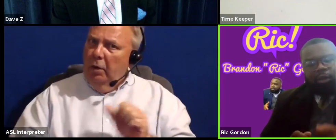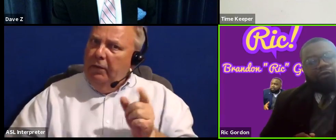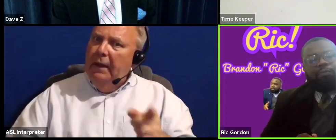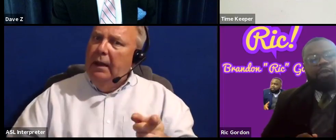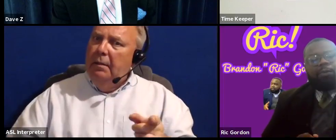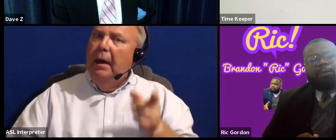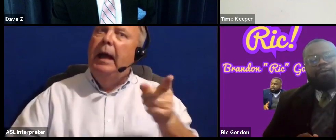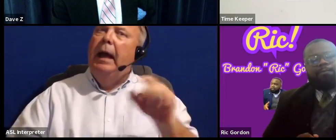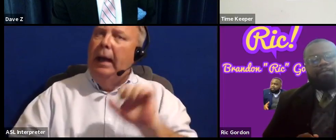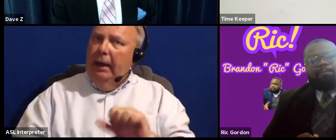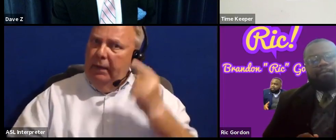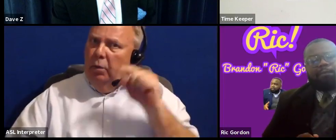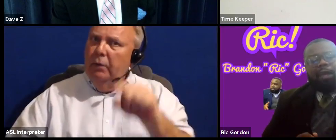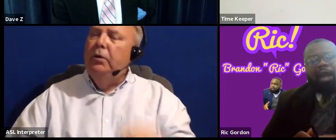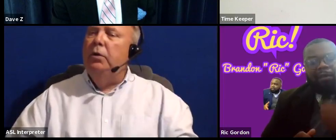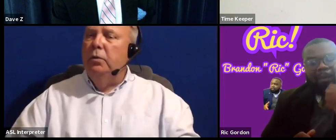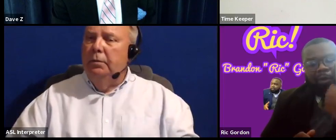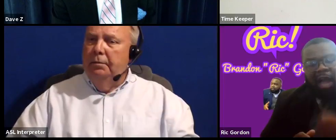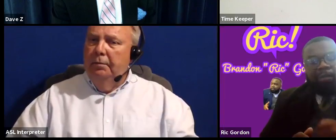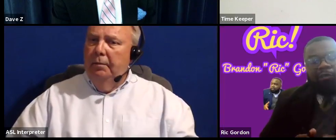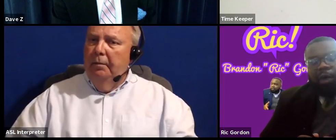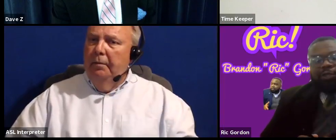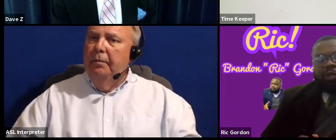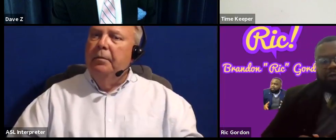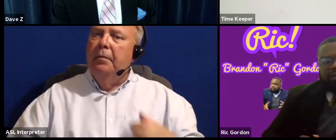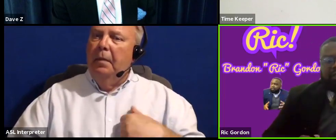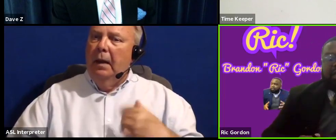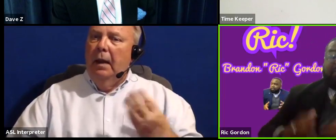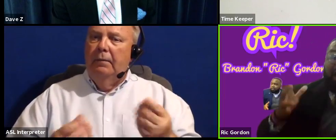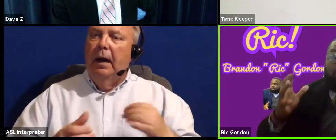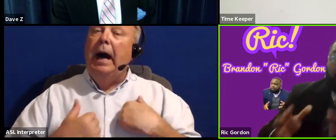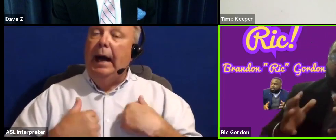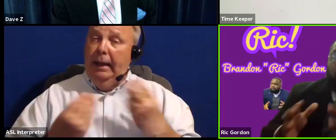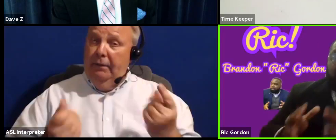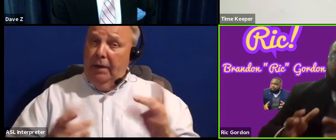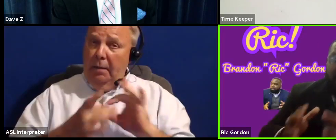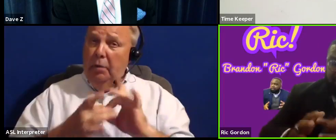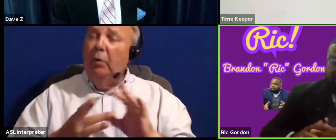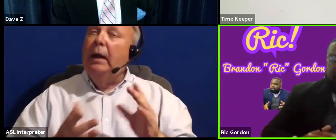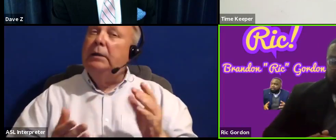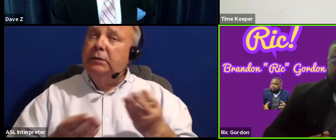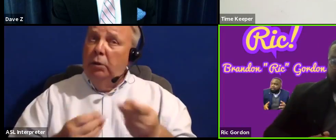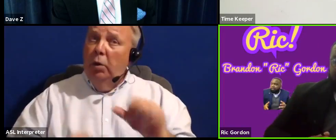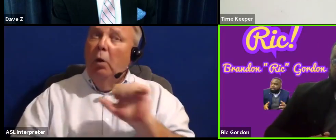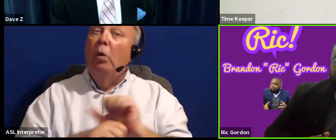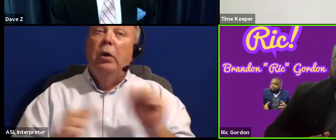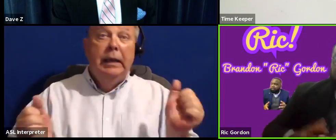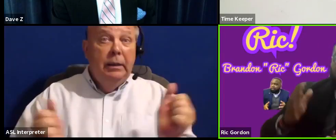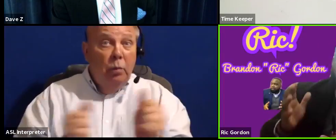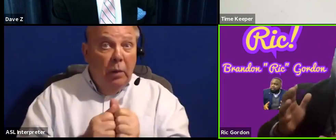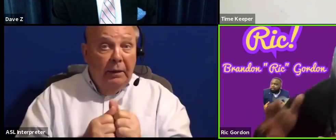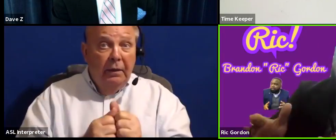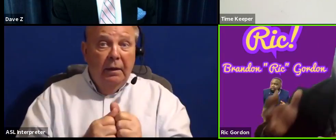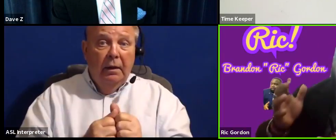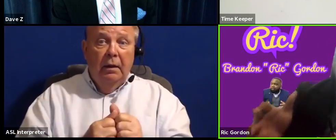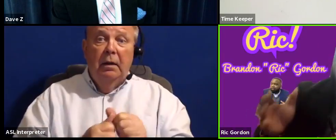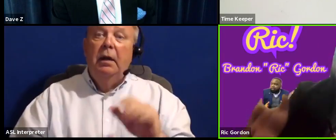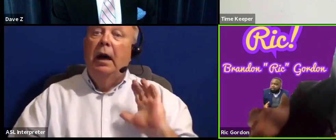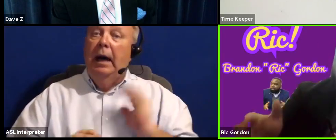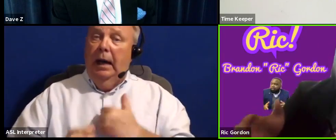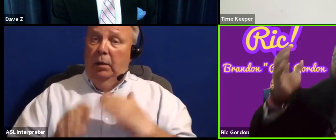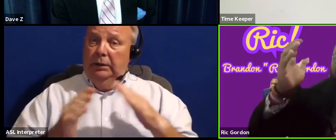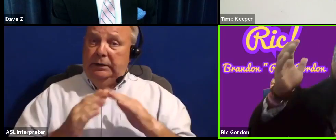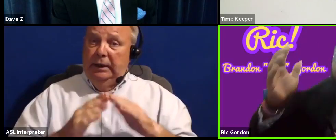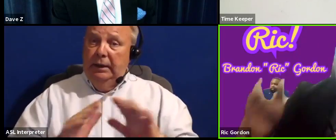And then I'm about common ground solutions and working with our city to move